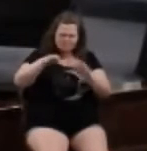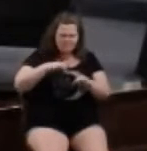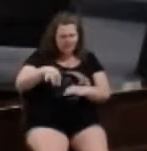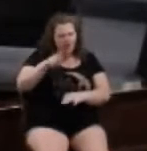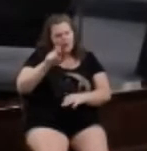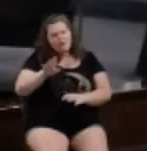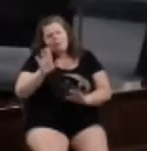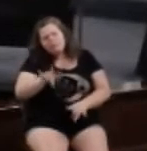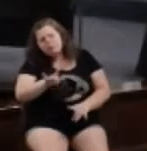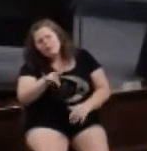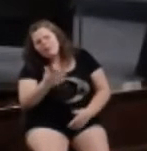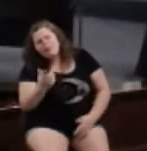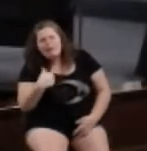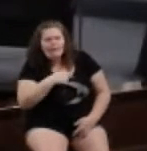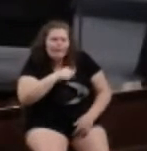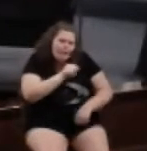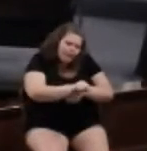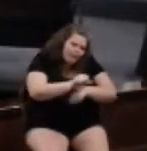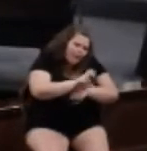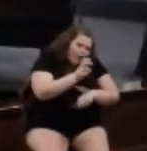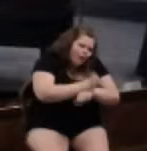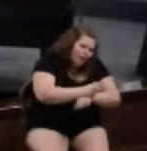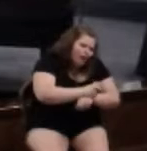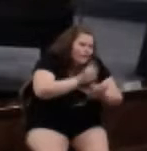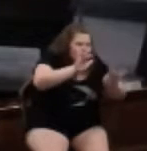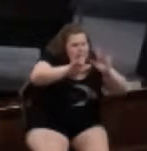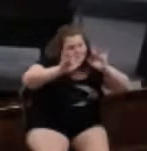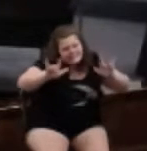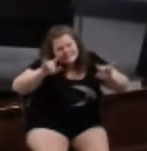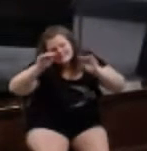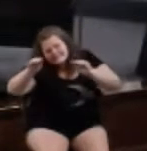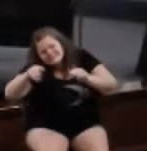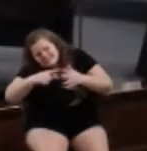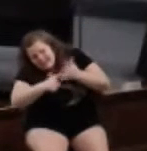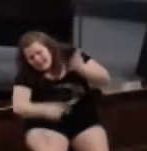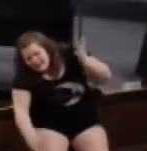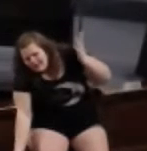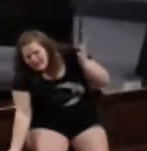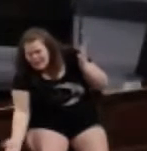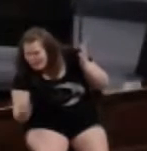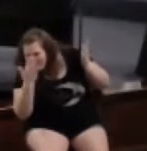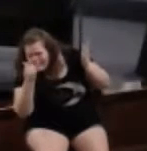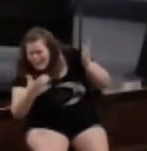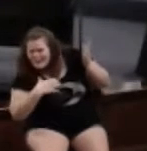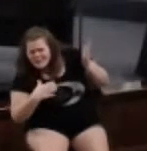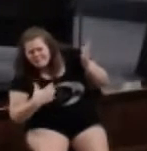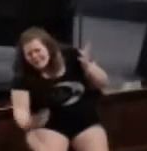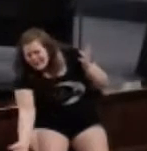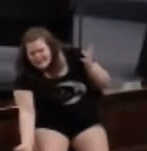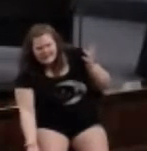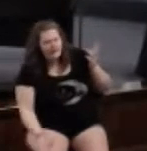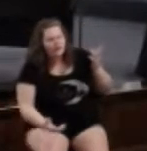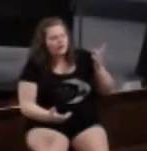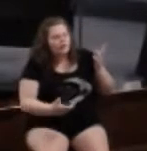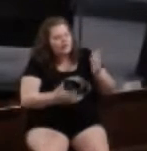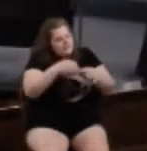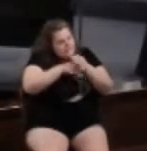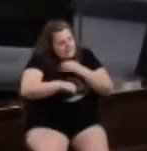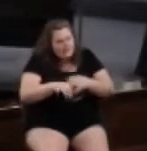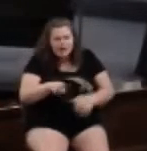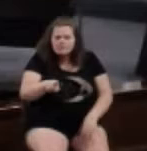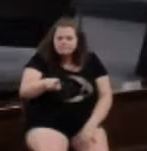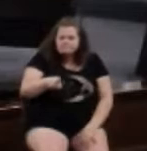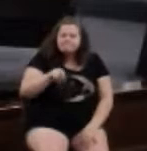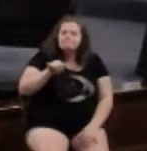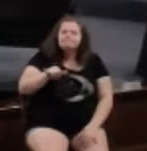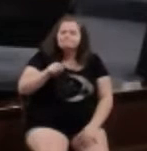pity card. Oh, we're working so hard in preaching and teaching all of this. Why do you complain? Instead, they listened to the issue